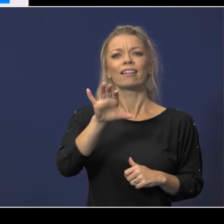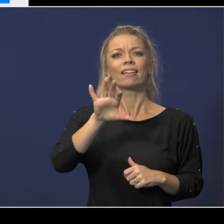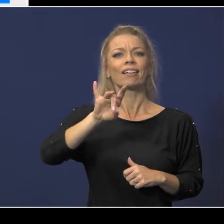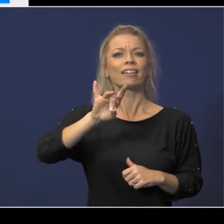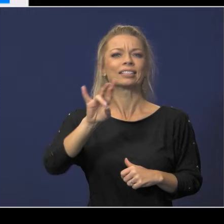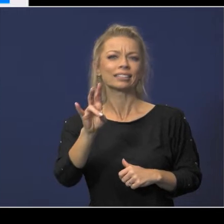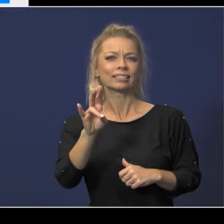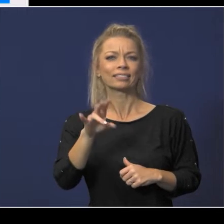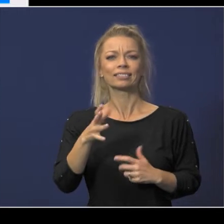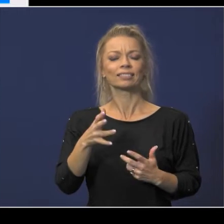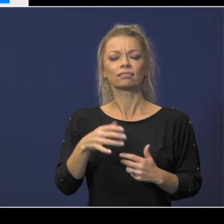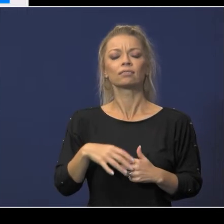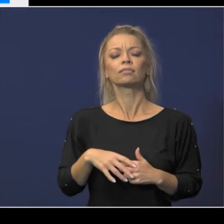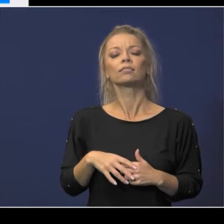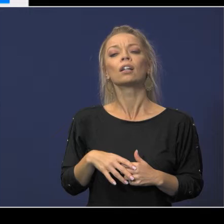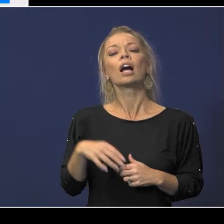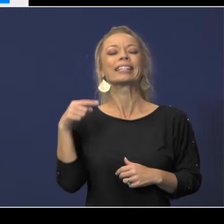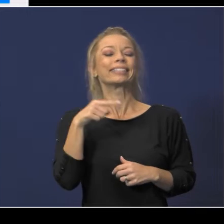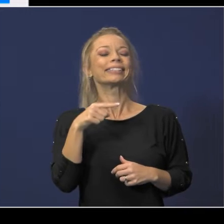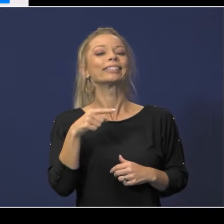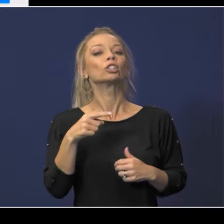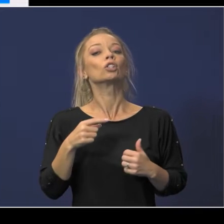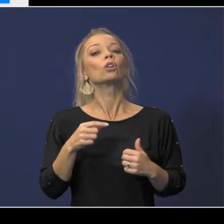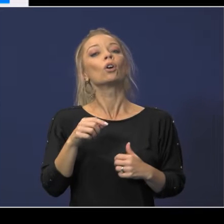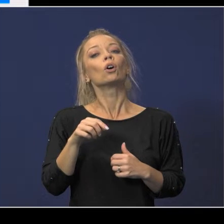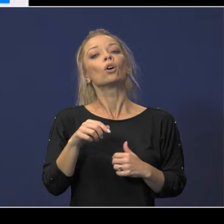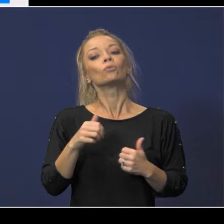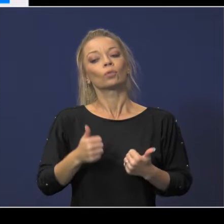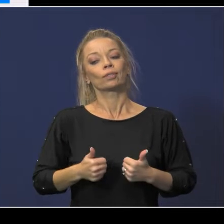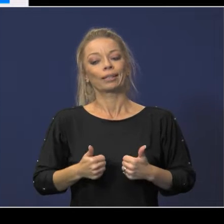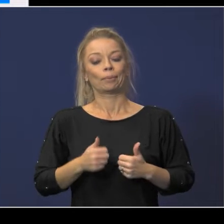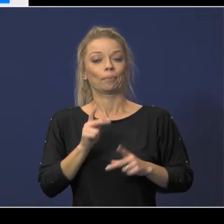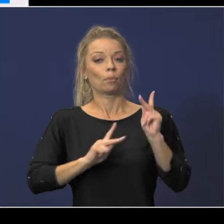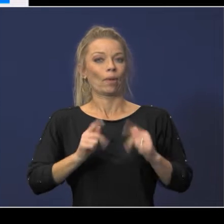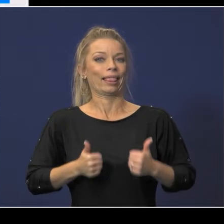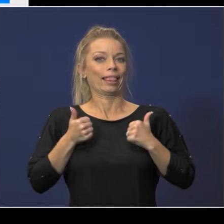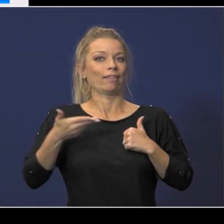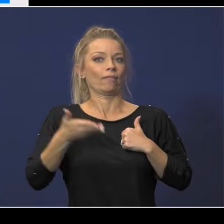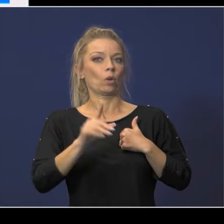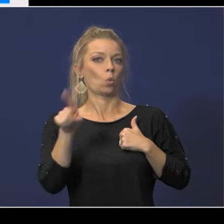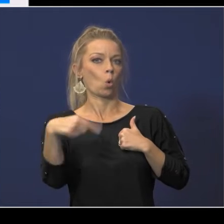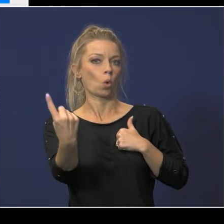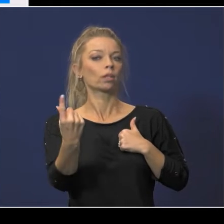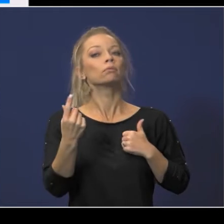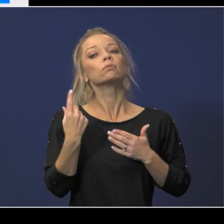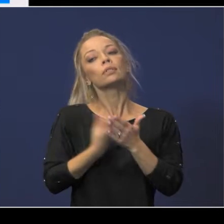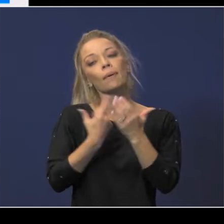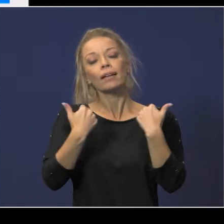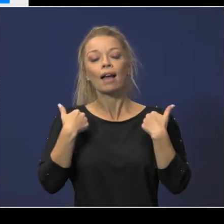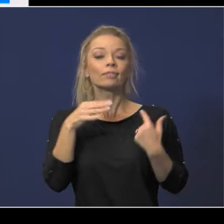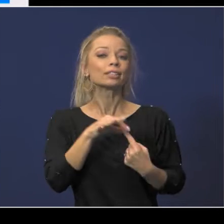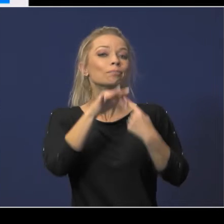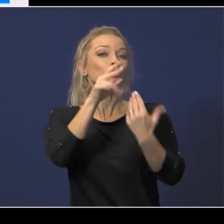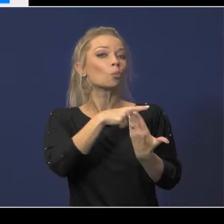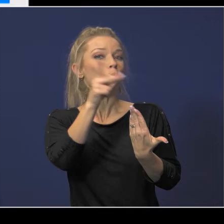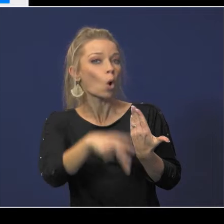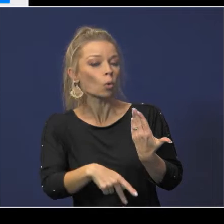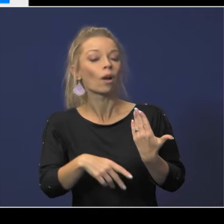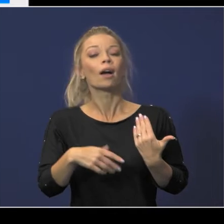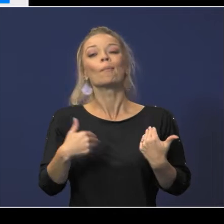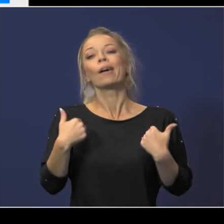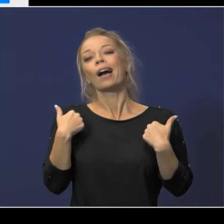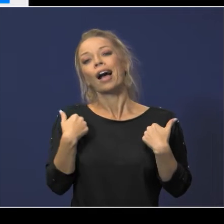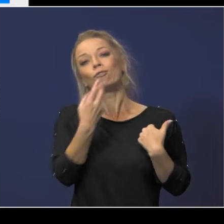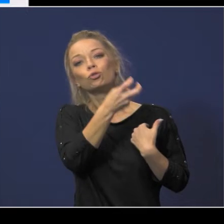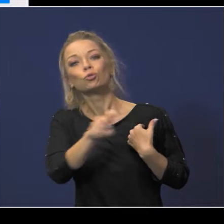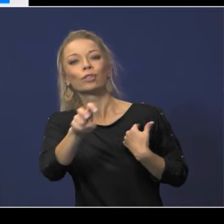just residents residents only we do have transfer students and we do have special programs and these are residents only